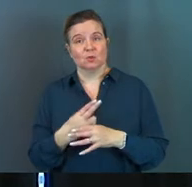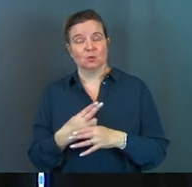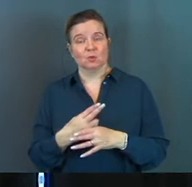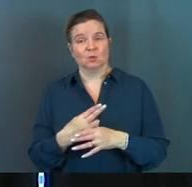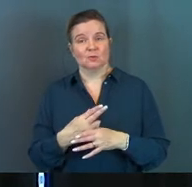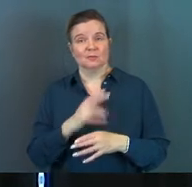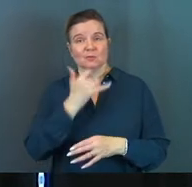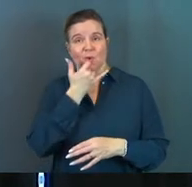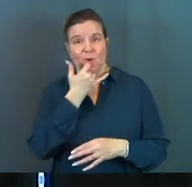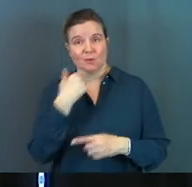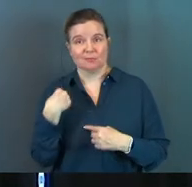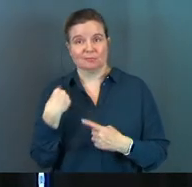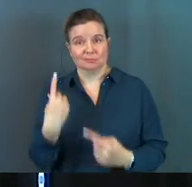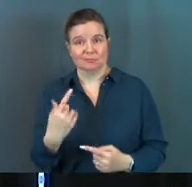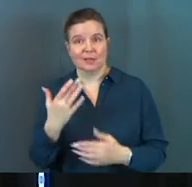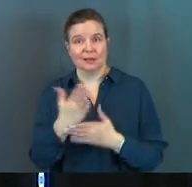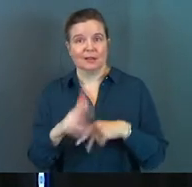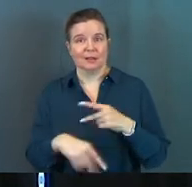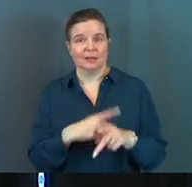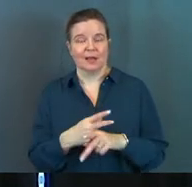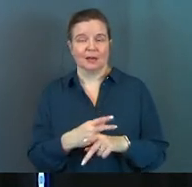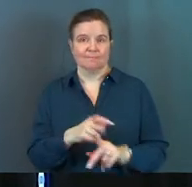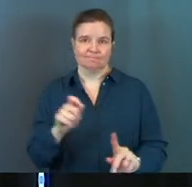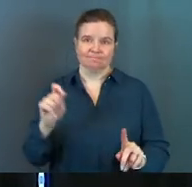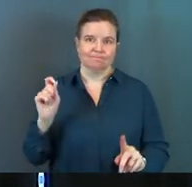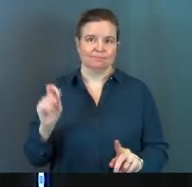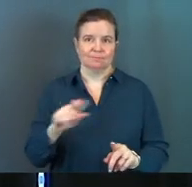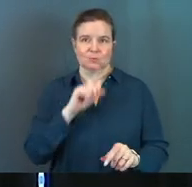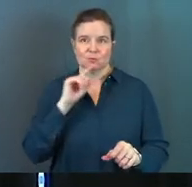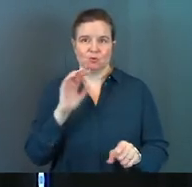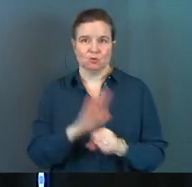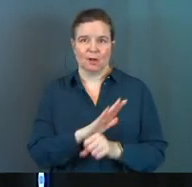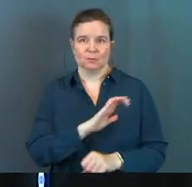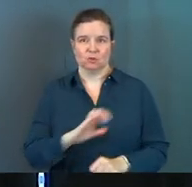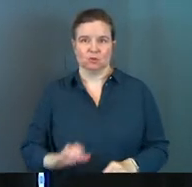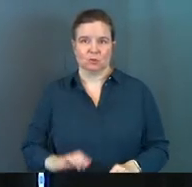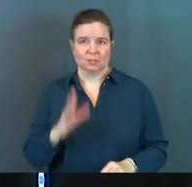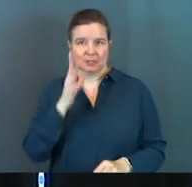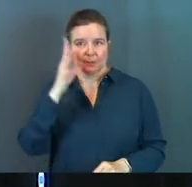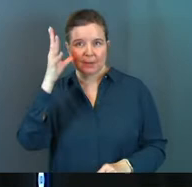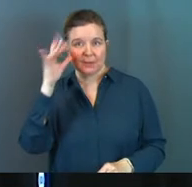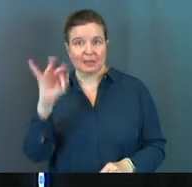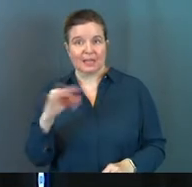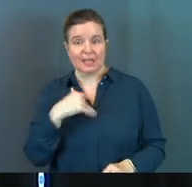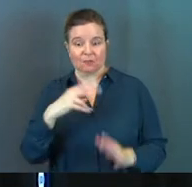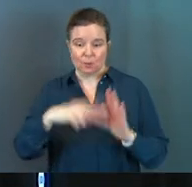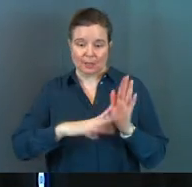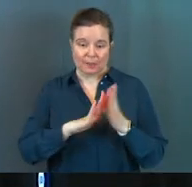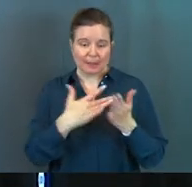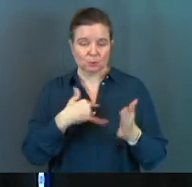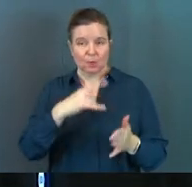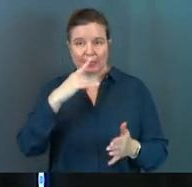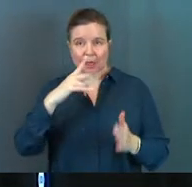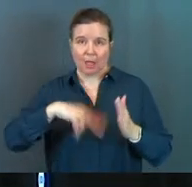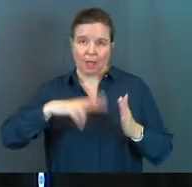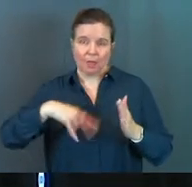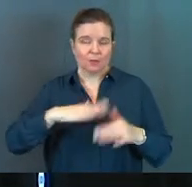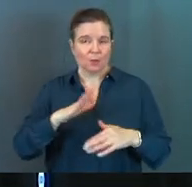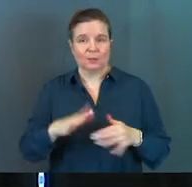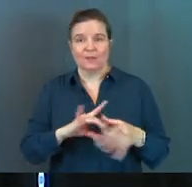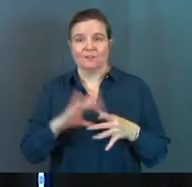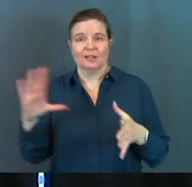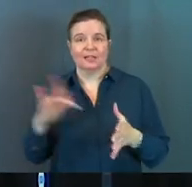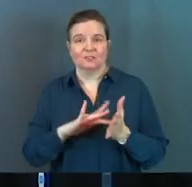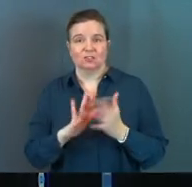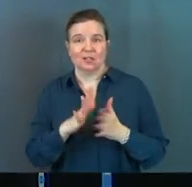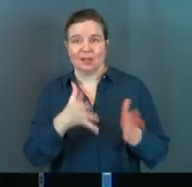dysfunctionally as some kind of absolutist promise to Christian parents that if we read the Bible to our kids, they'll never leave